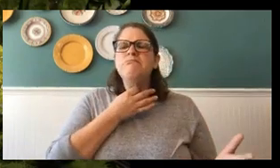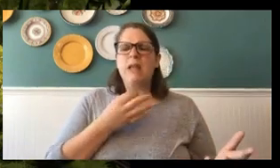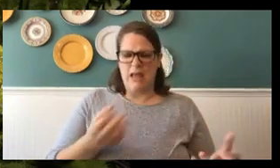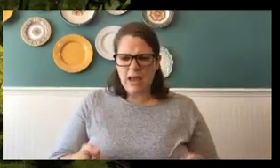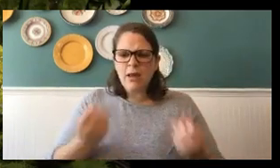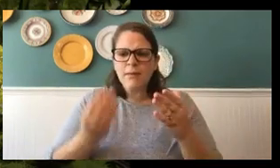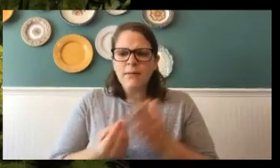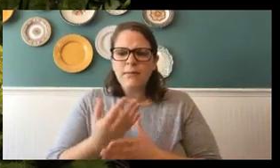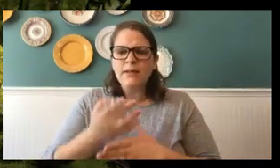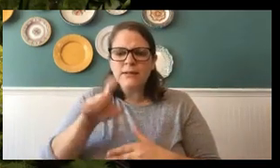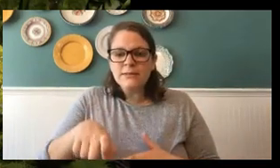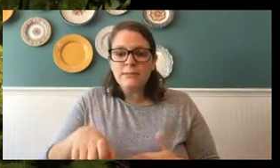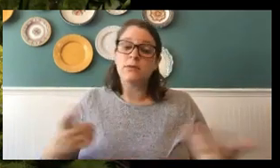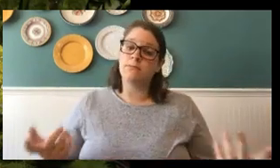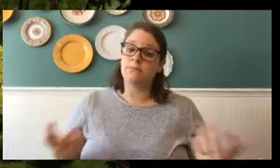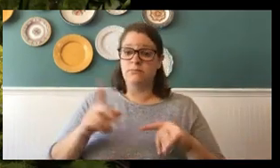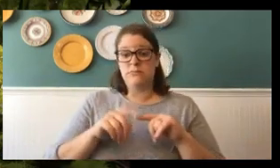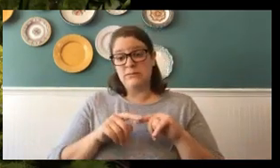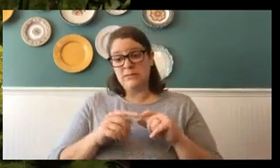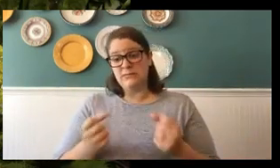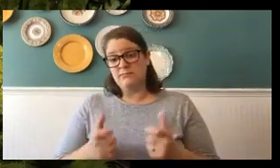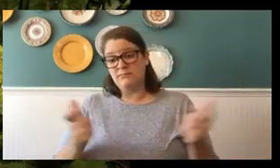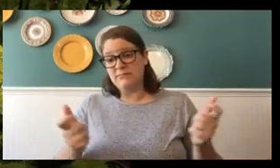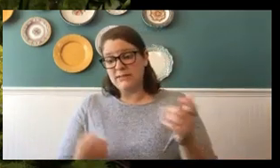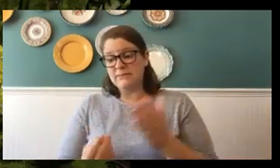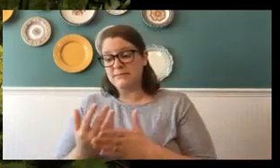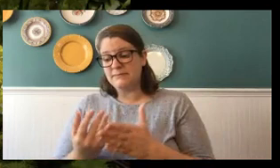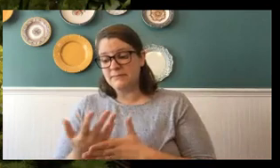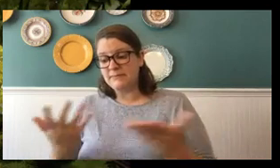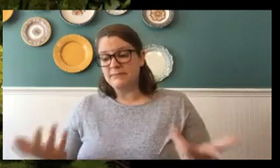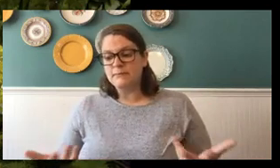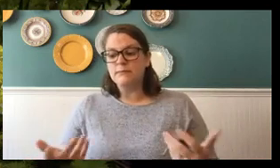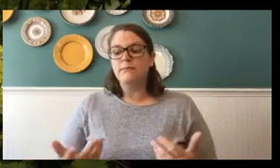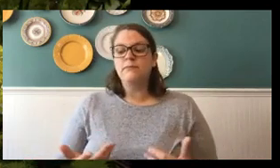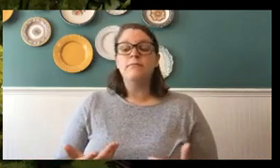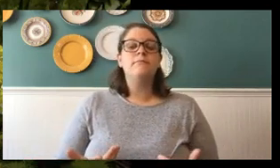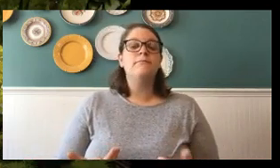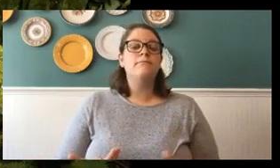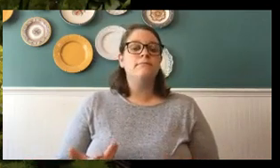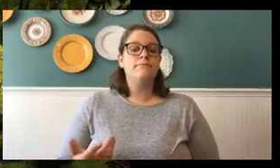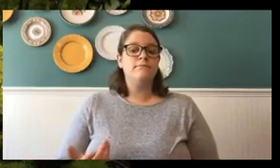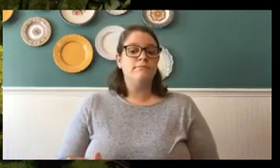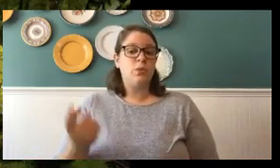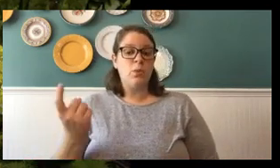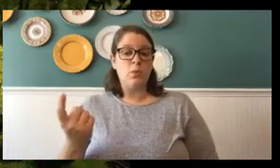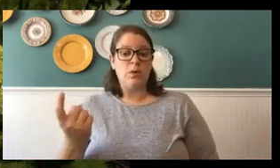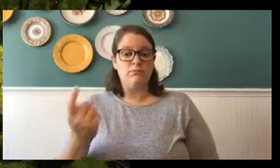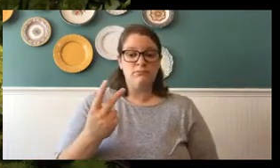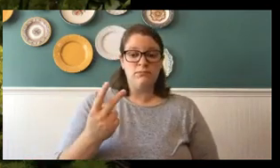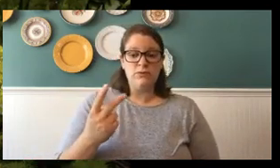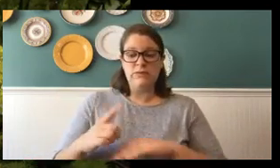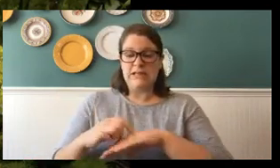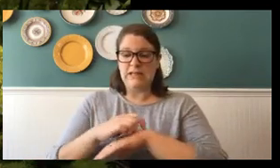Well, it depends on your plant, how big the plant is. I'd like to say it's one to two caterpillars per plant